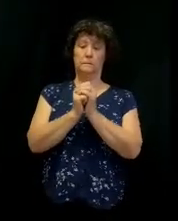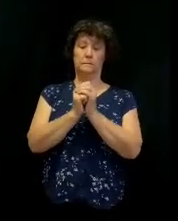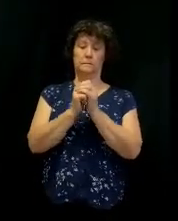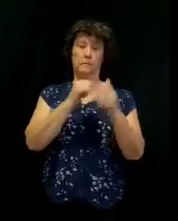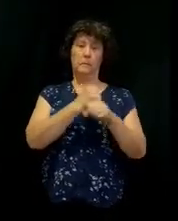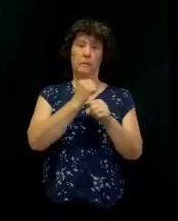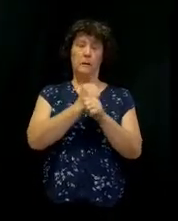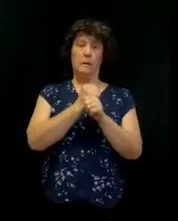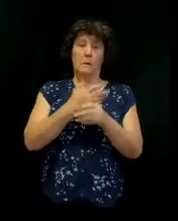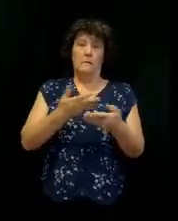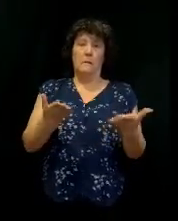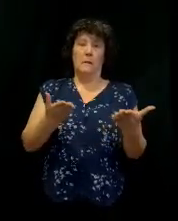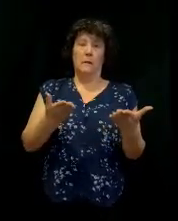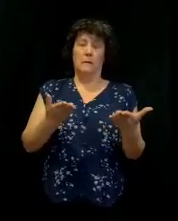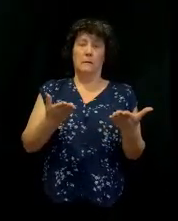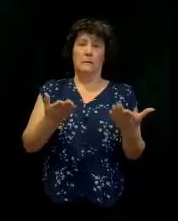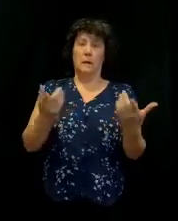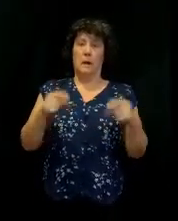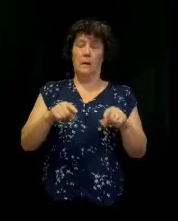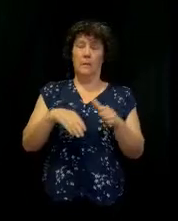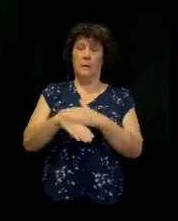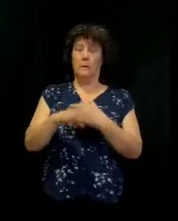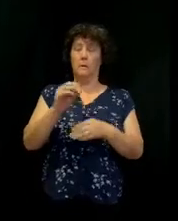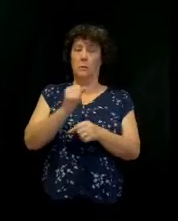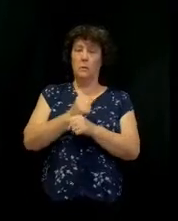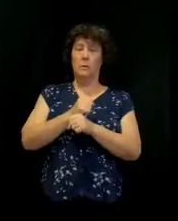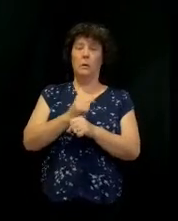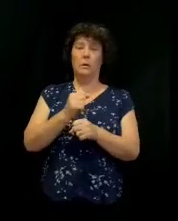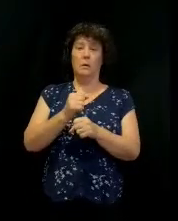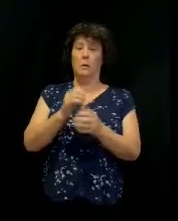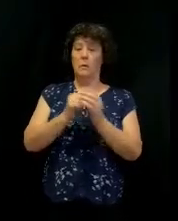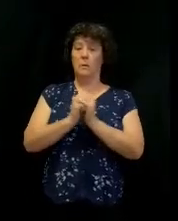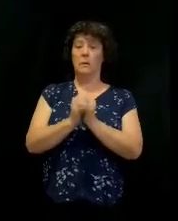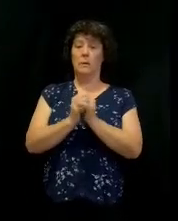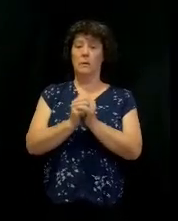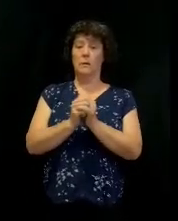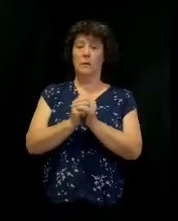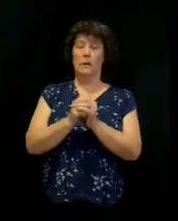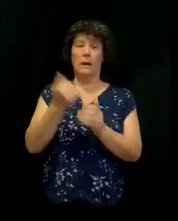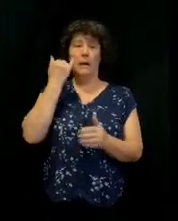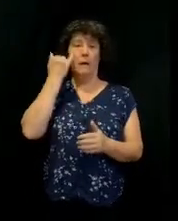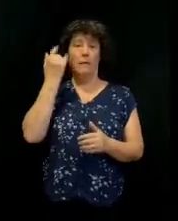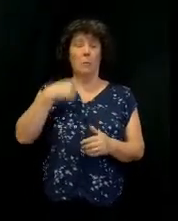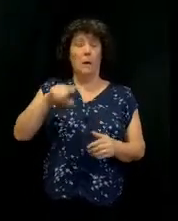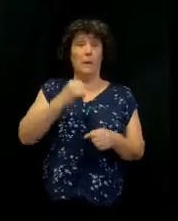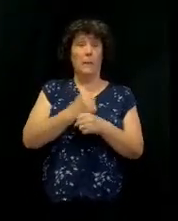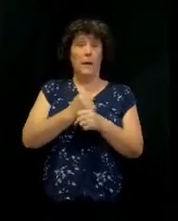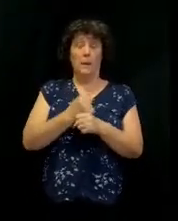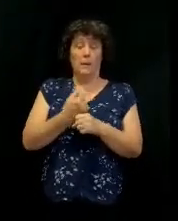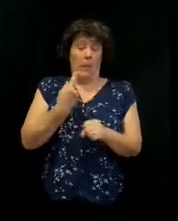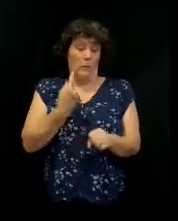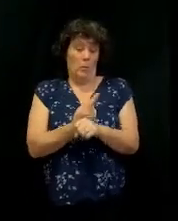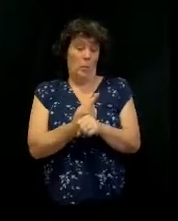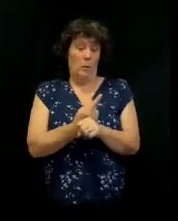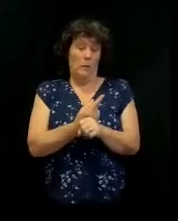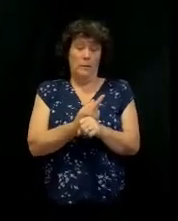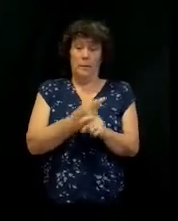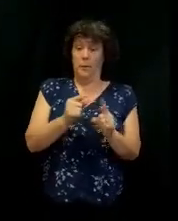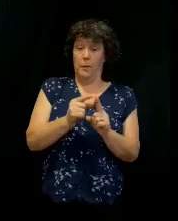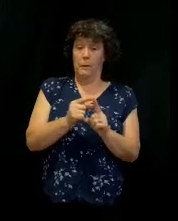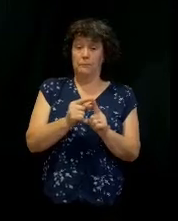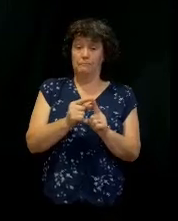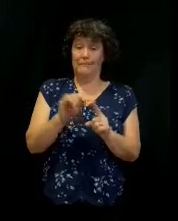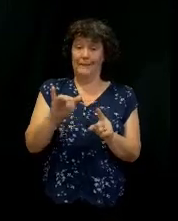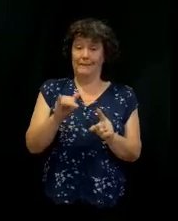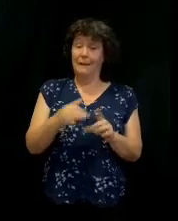Creative things happen in worship. If we just make it about the word, and listen, I believe that, right? We value the word.